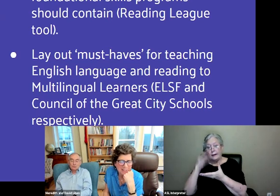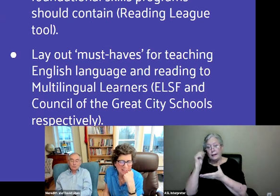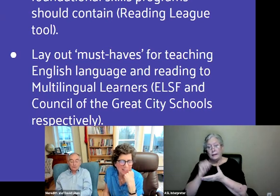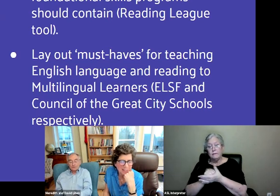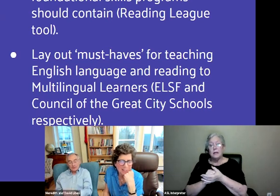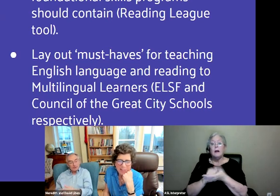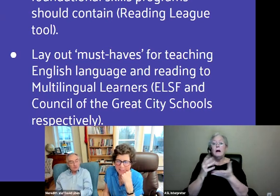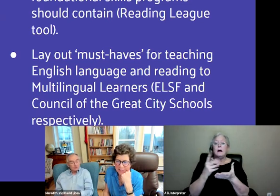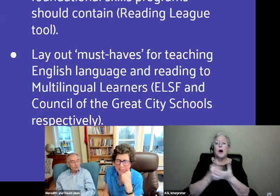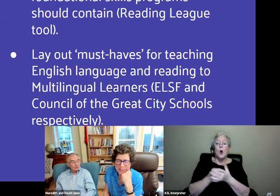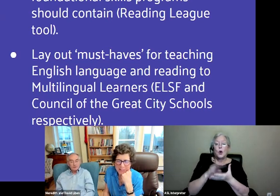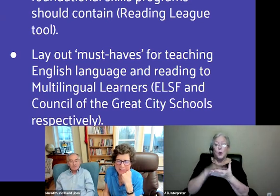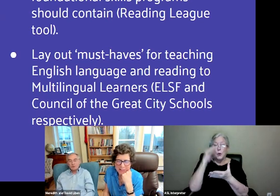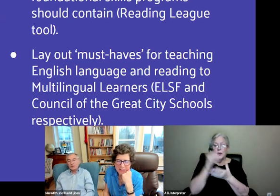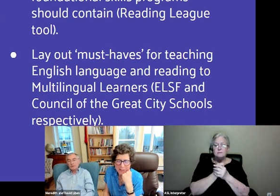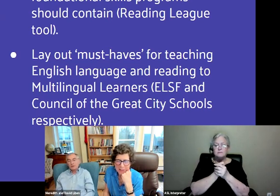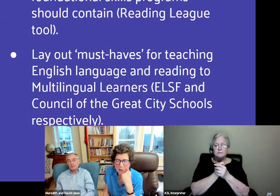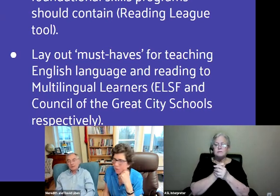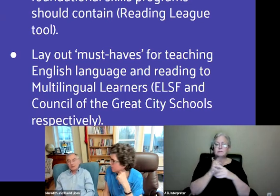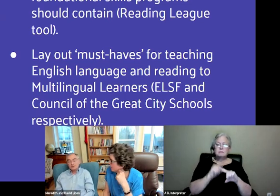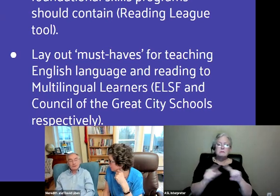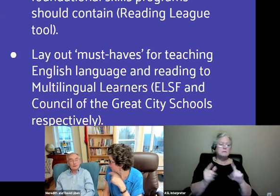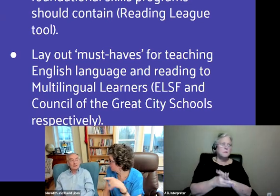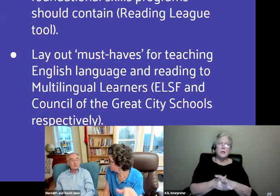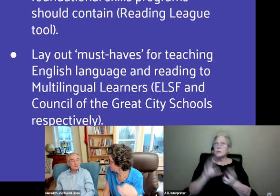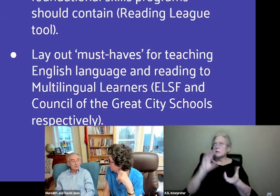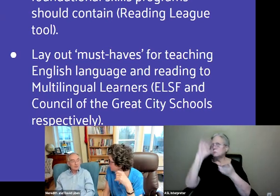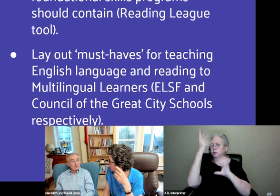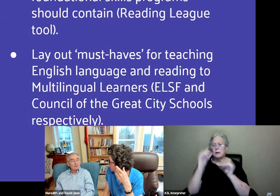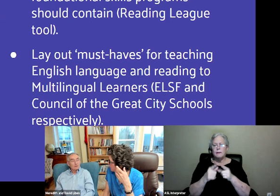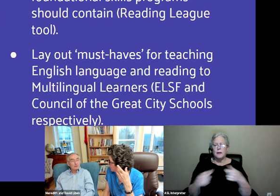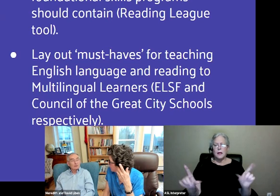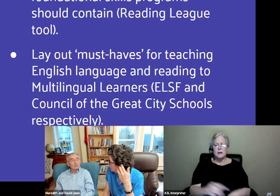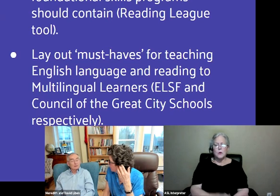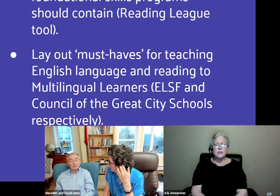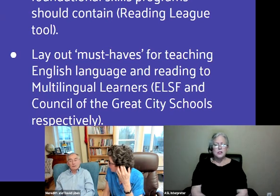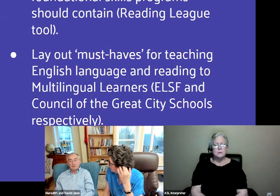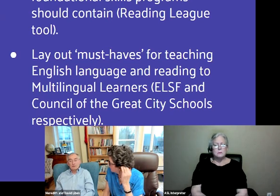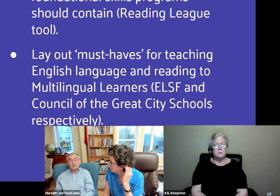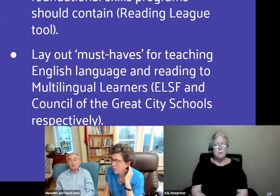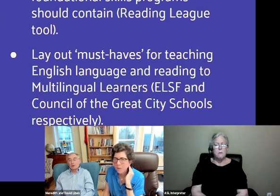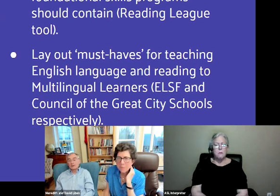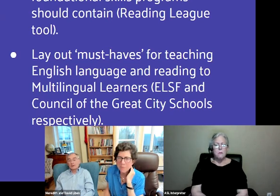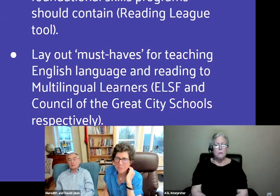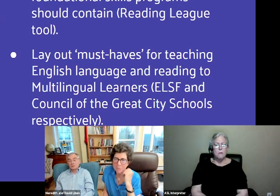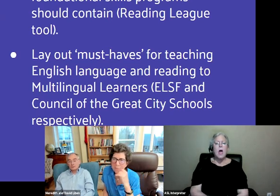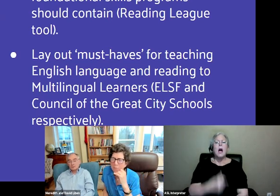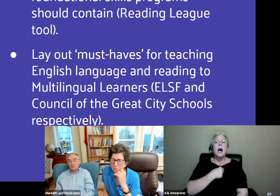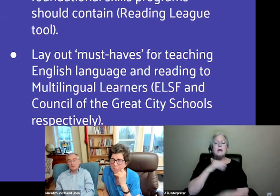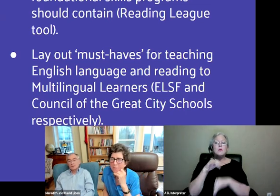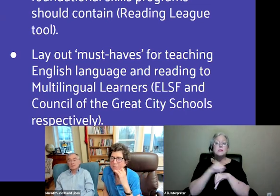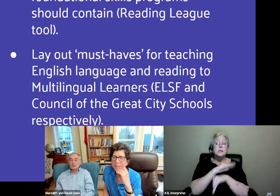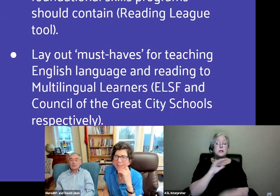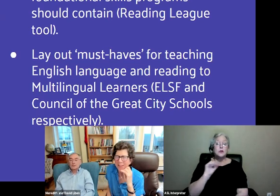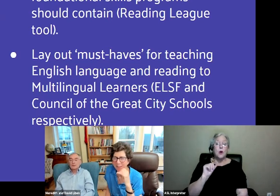worth it. If anybody's interested, they can just email, reach out to me. Why don't you send it to Art? I'll send it to Art. Thank you. And